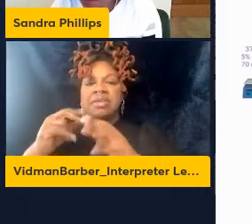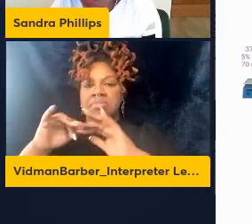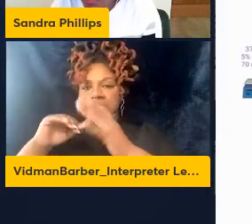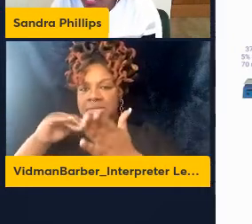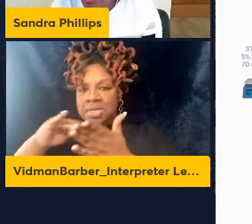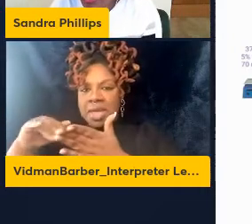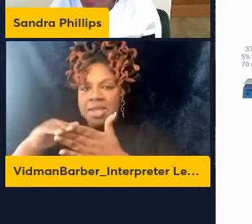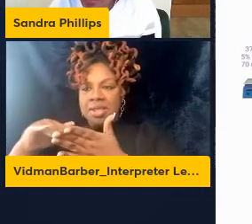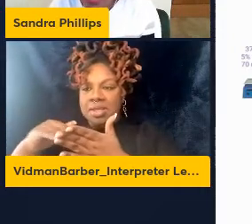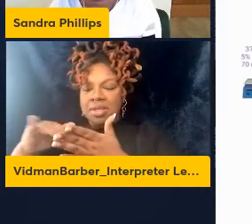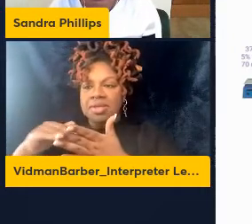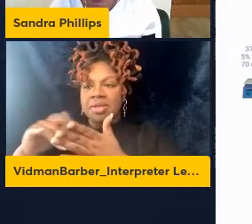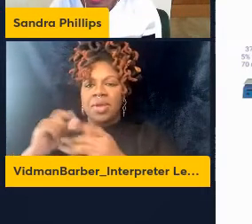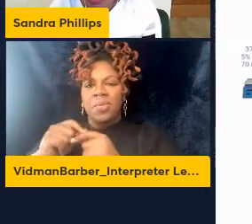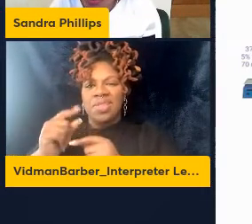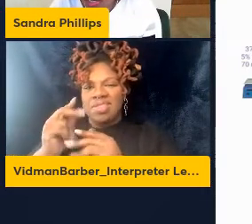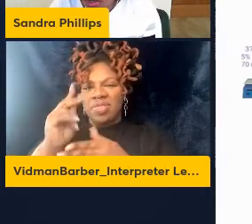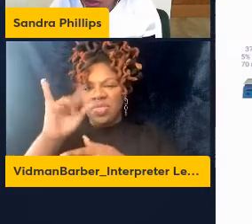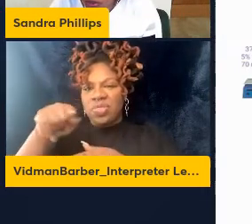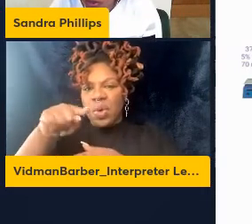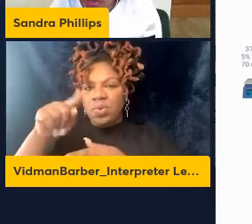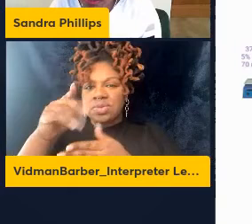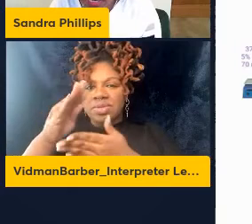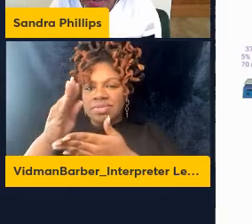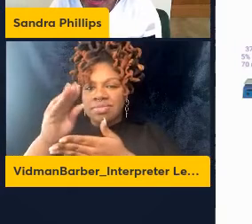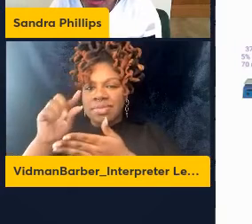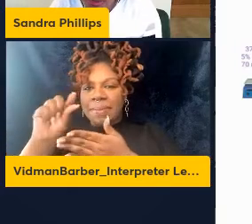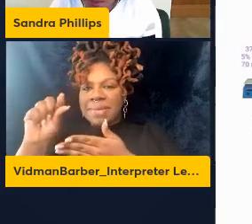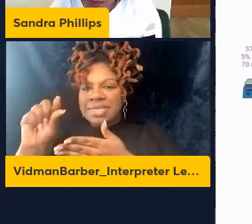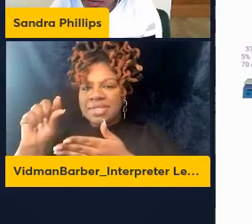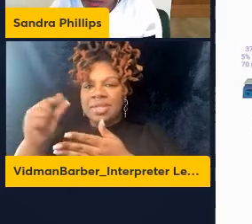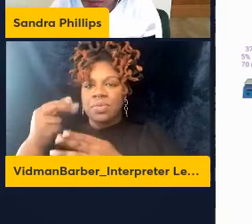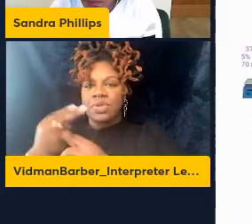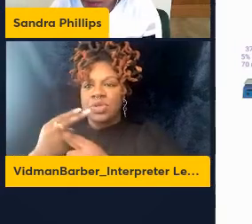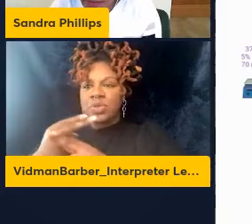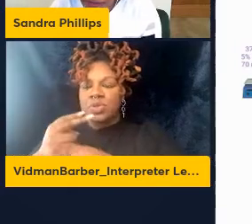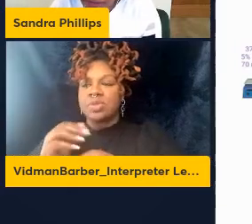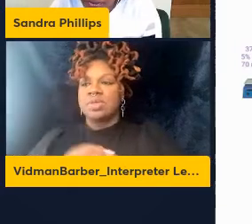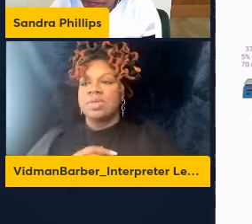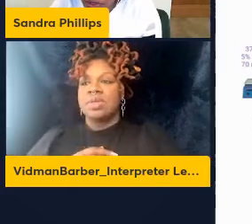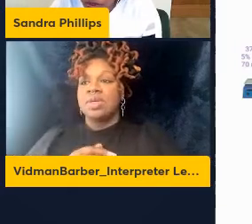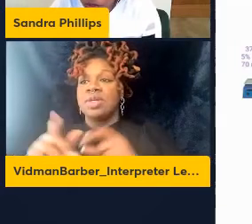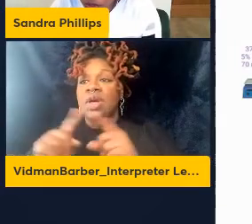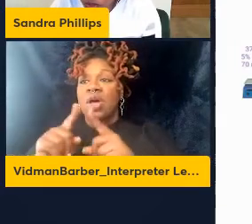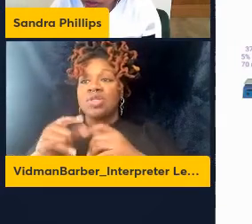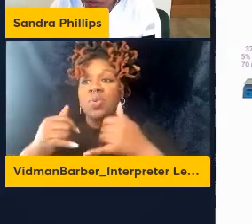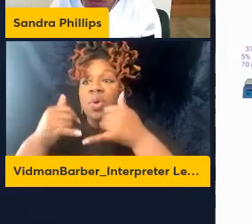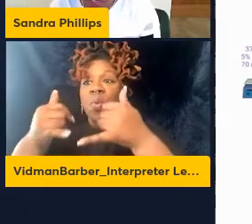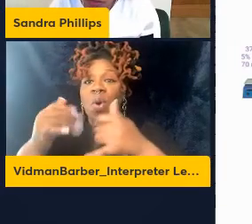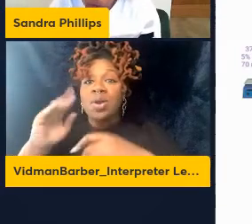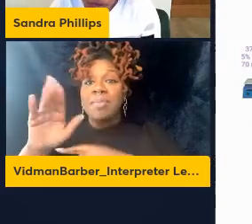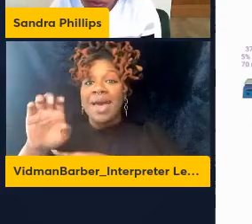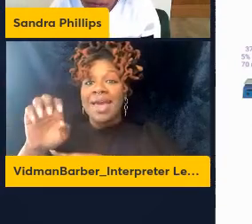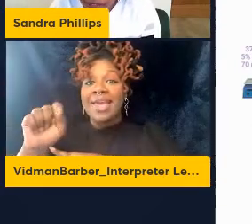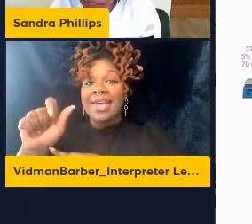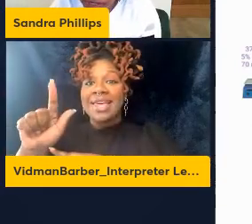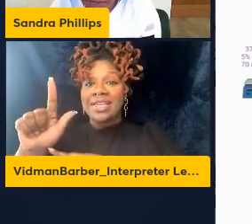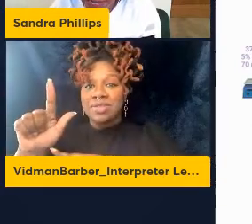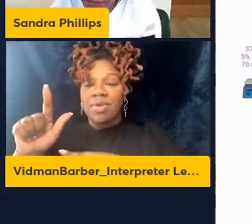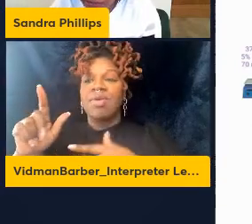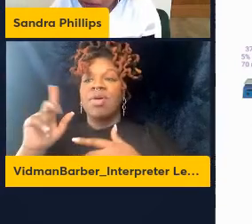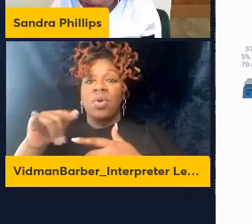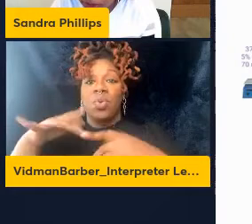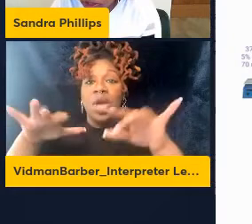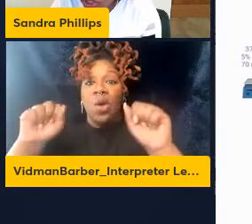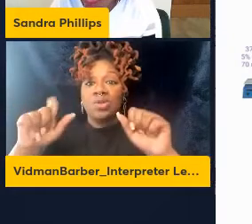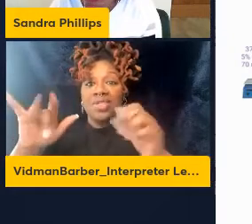slices. I just have to say that we were awarded by ESL a basic science school that we hosted actually